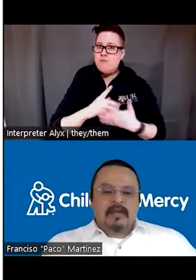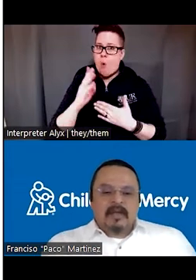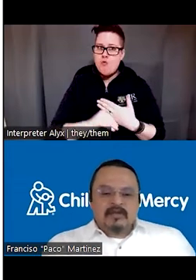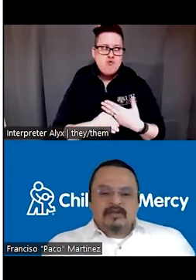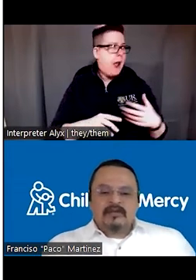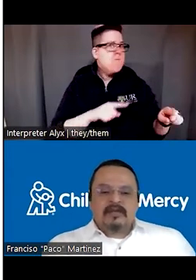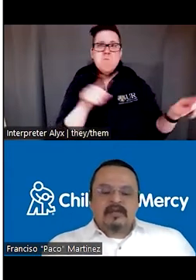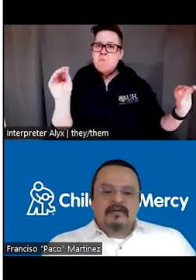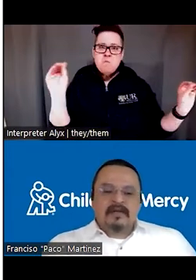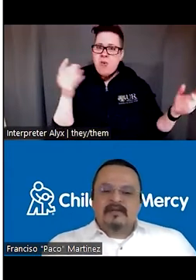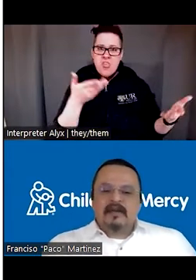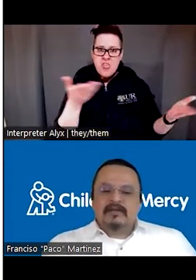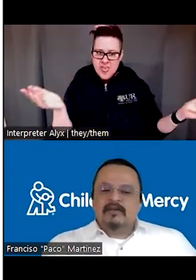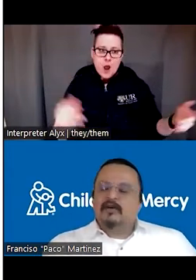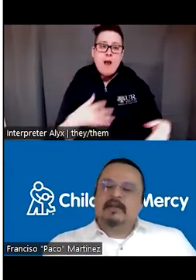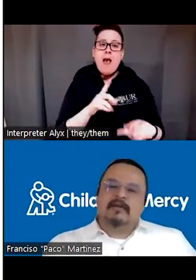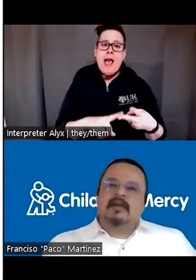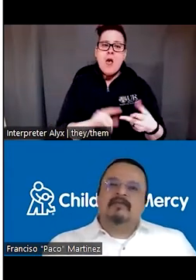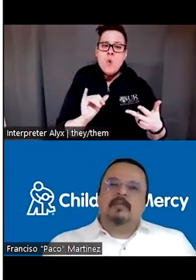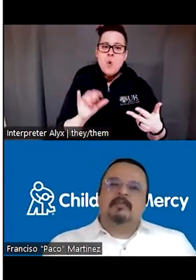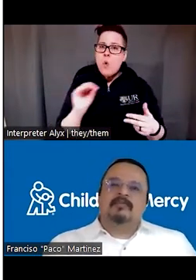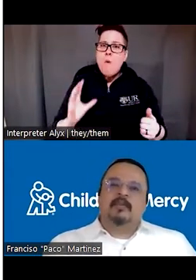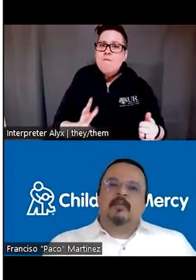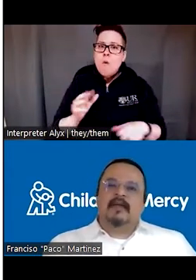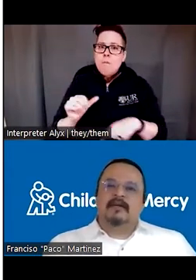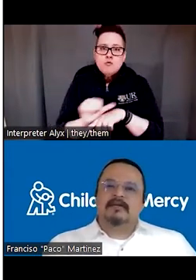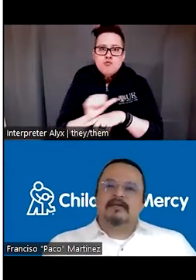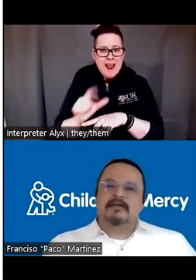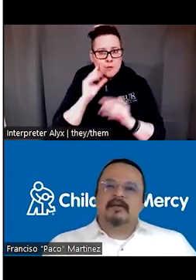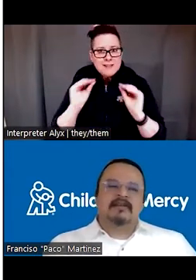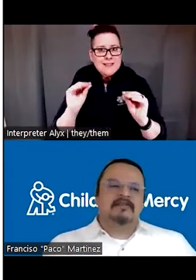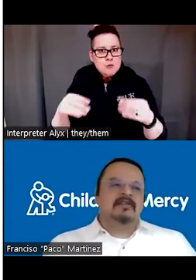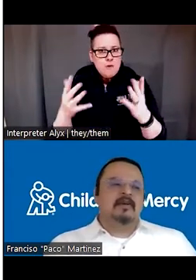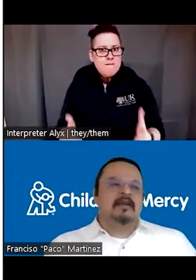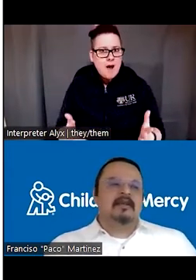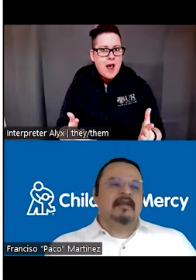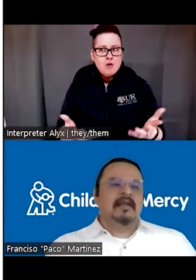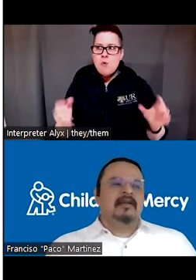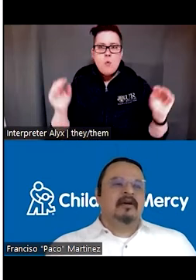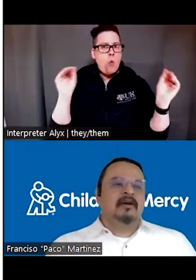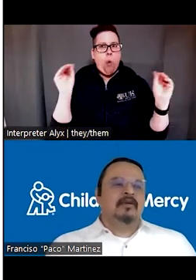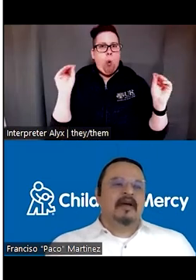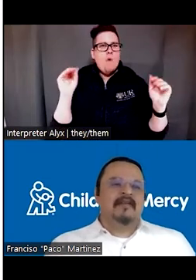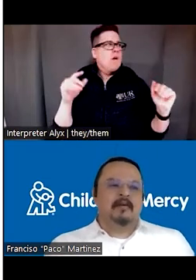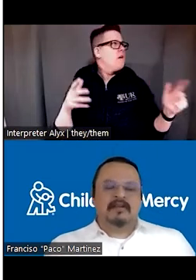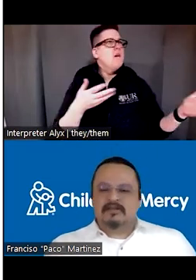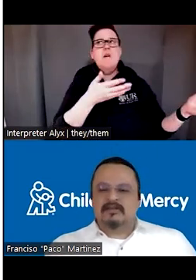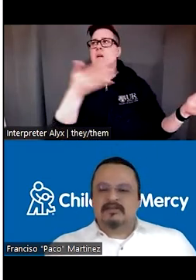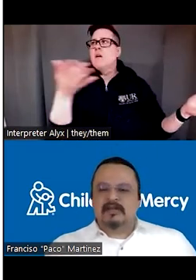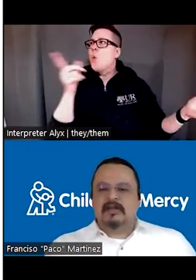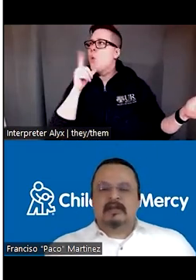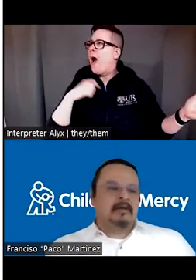And also, he realized that there was no formal training for for providers, there was nobody that he can go to ask